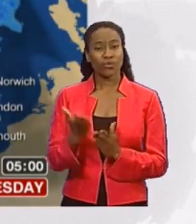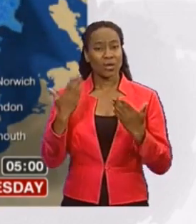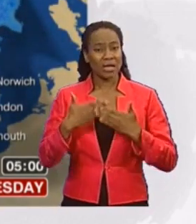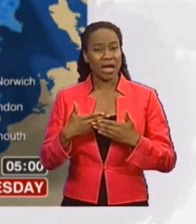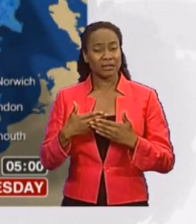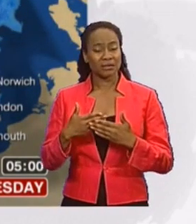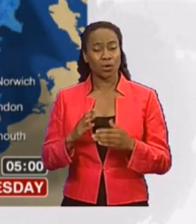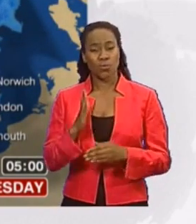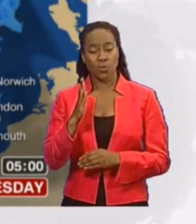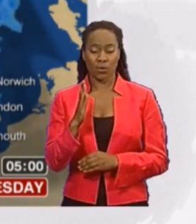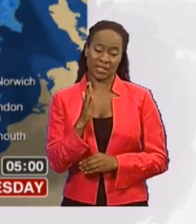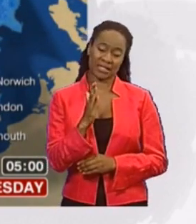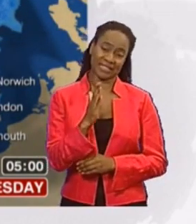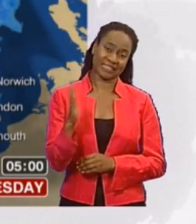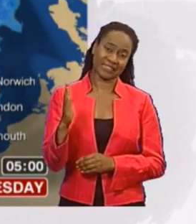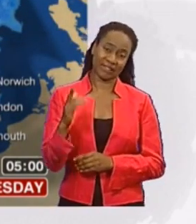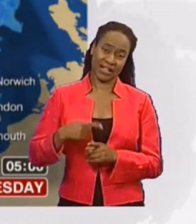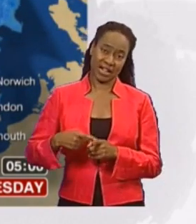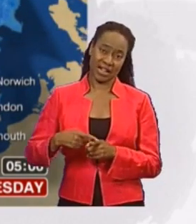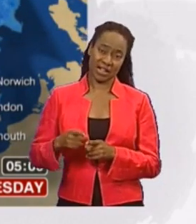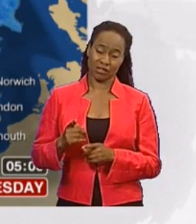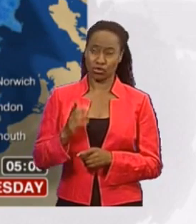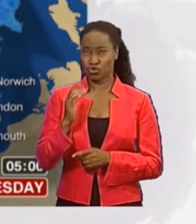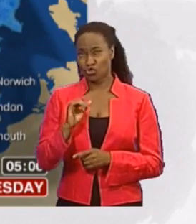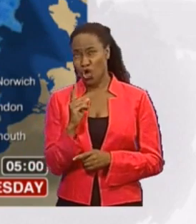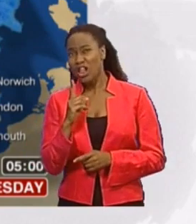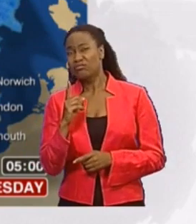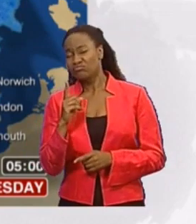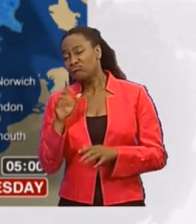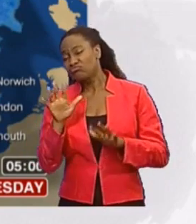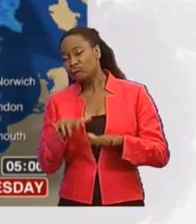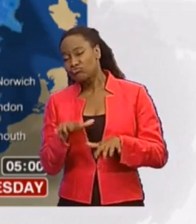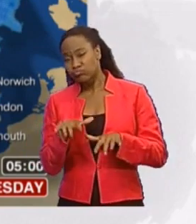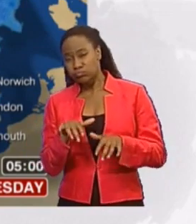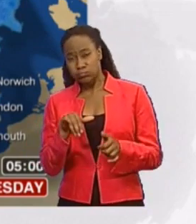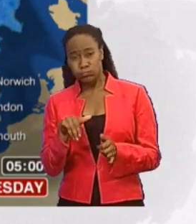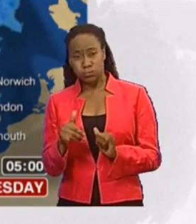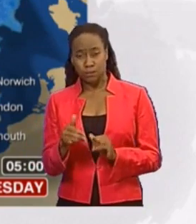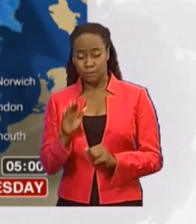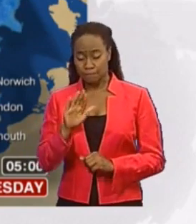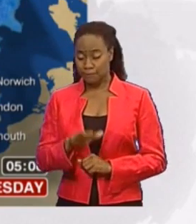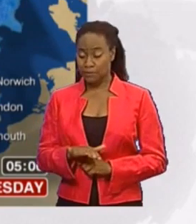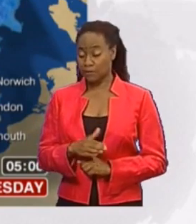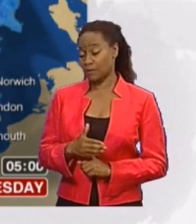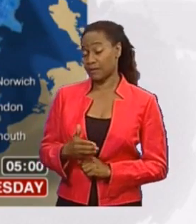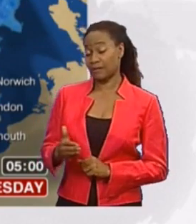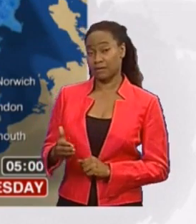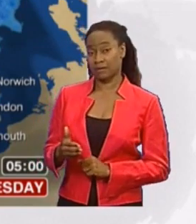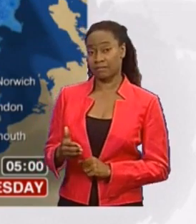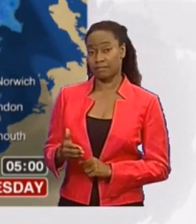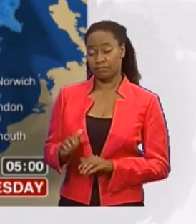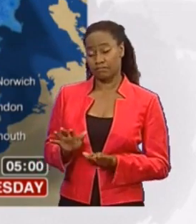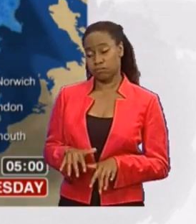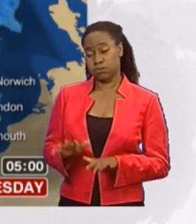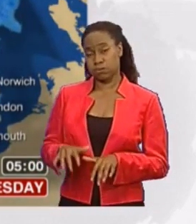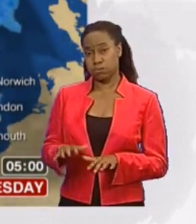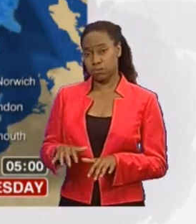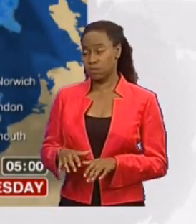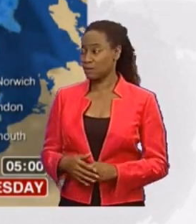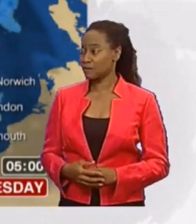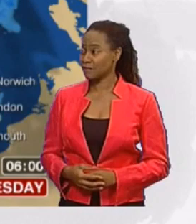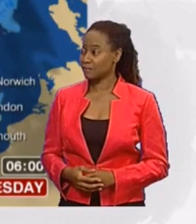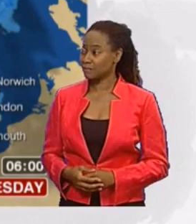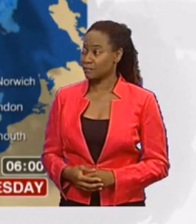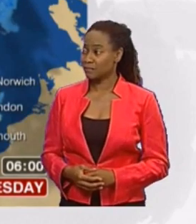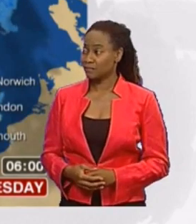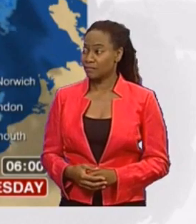northeastern parts of England, parts of Scotland to northern Ireland, few showers, and then this will also ease its way down to the south and east, a bit of rain for you, so maybe not as sticky,